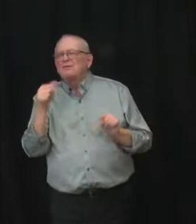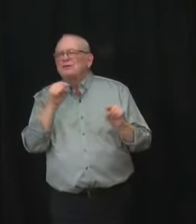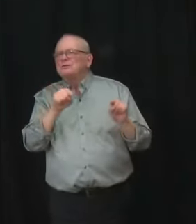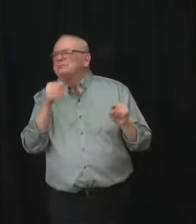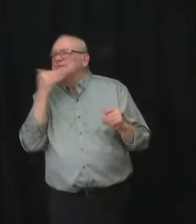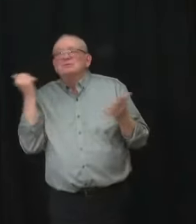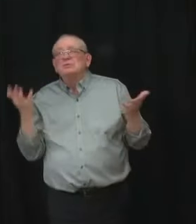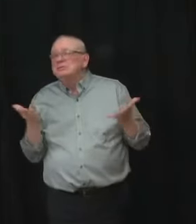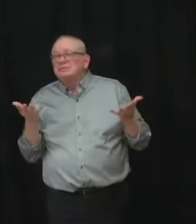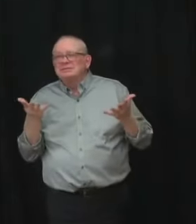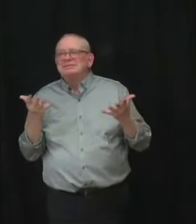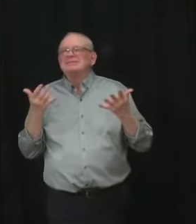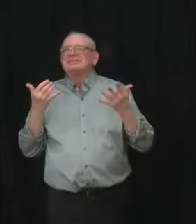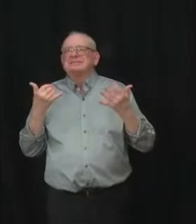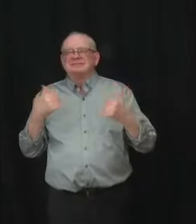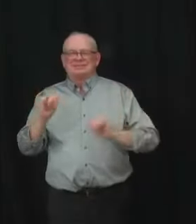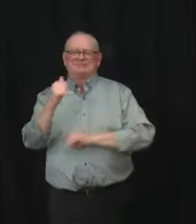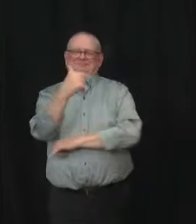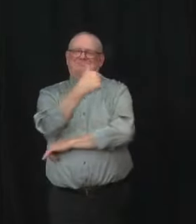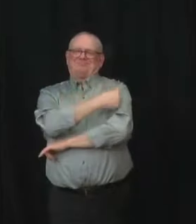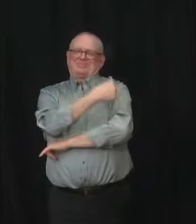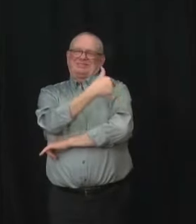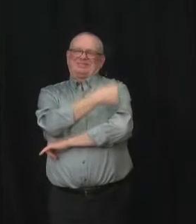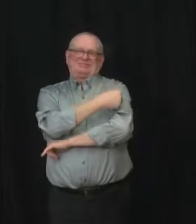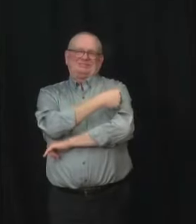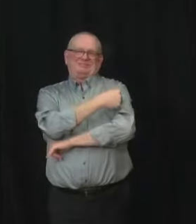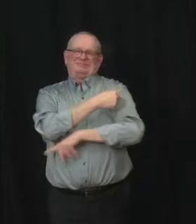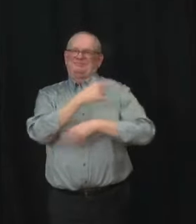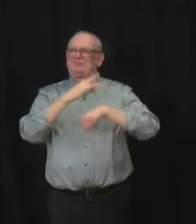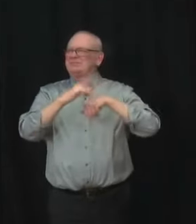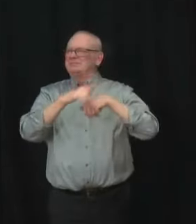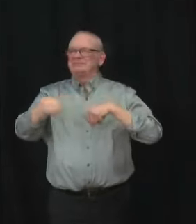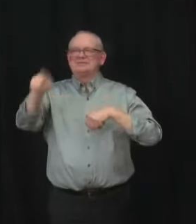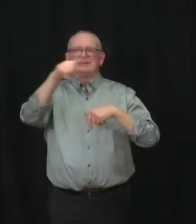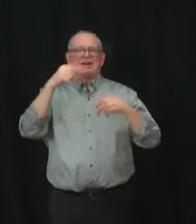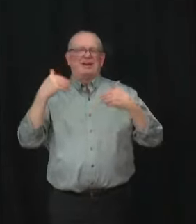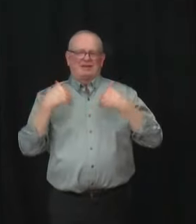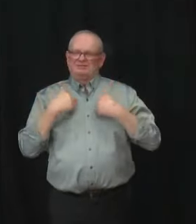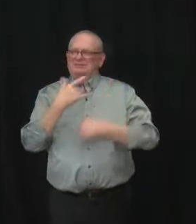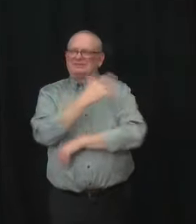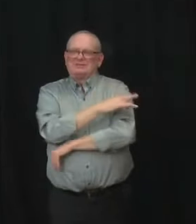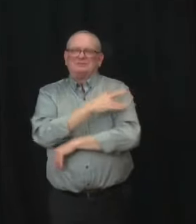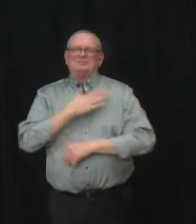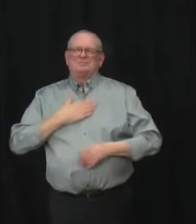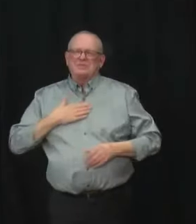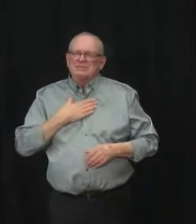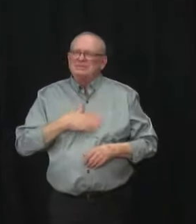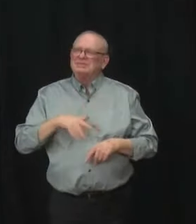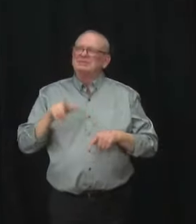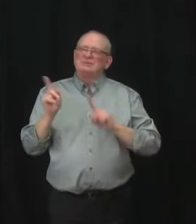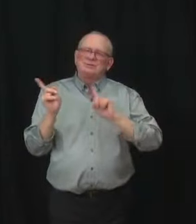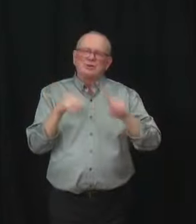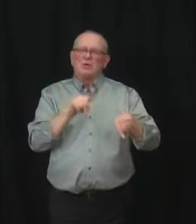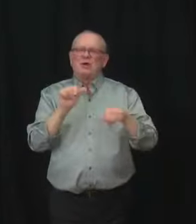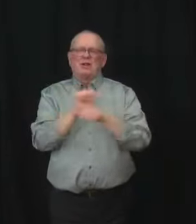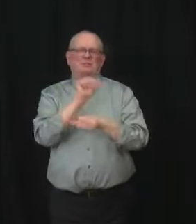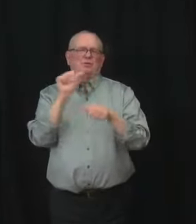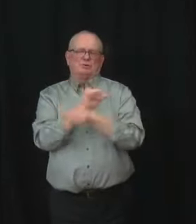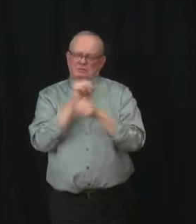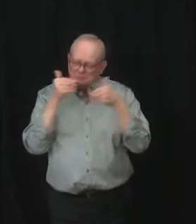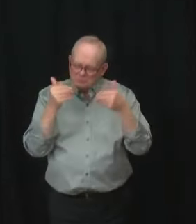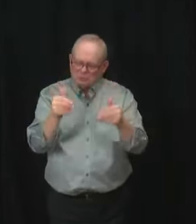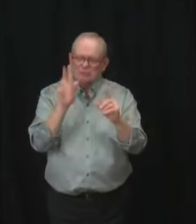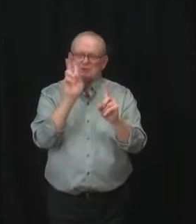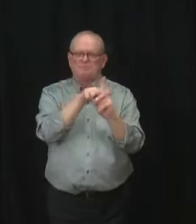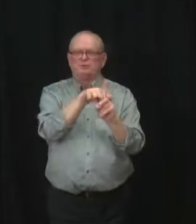we continue to make vaccines easily and conveniently available across the entire province. On that note, I am pleased to say that